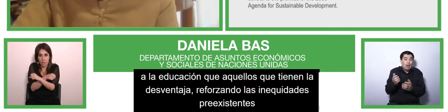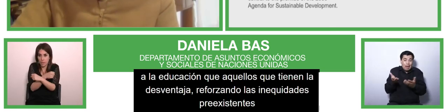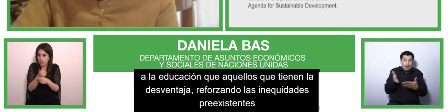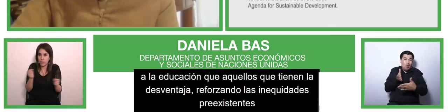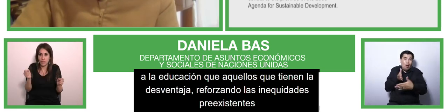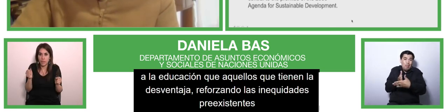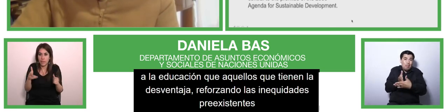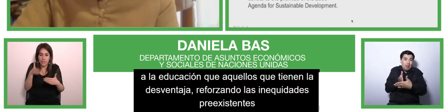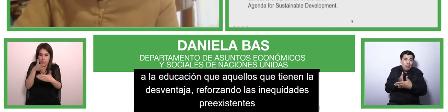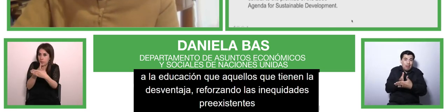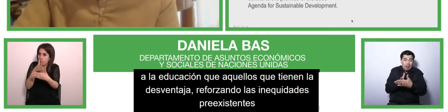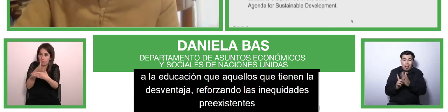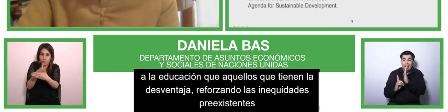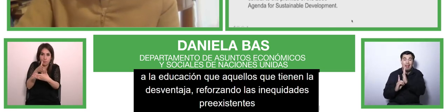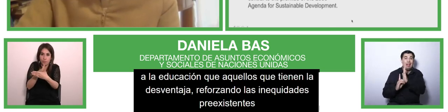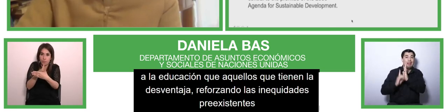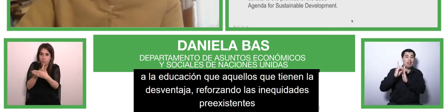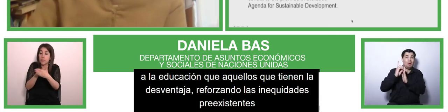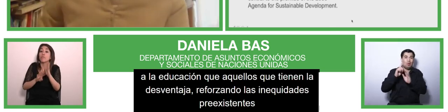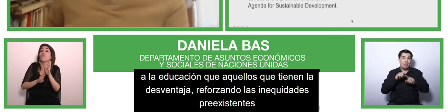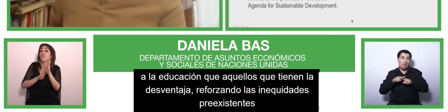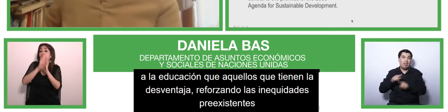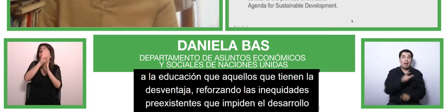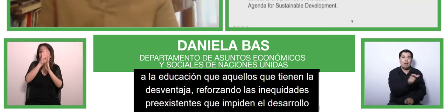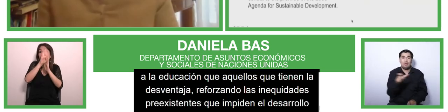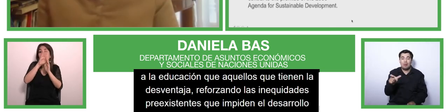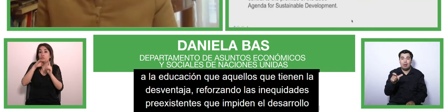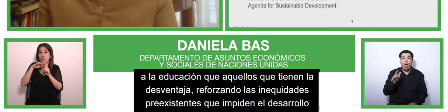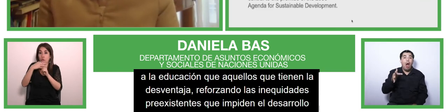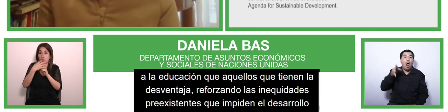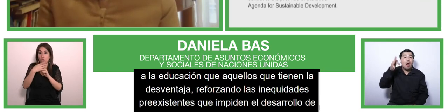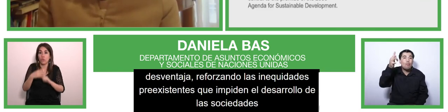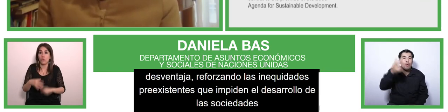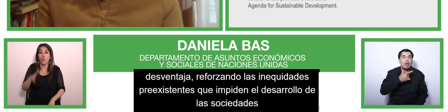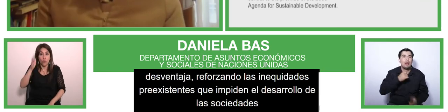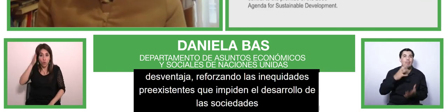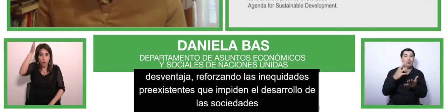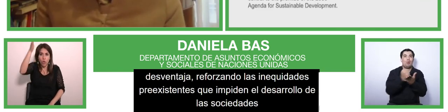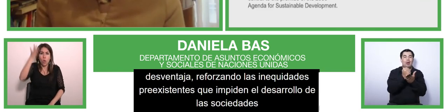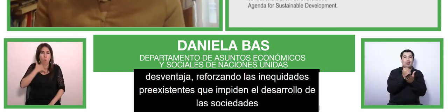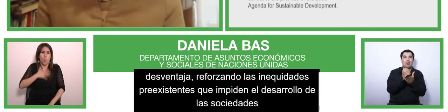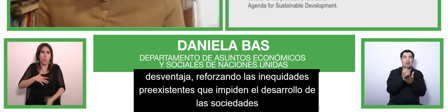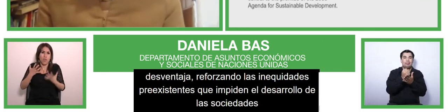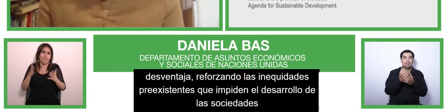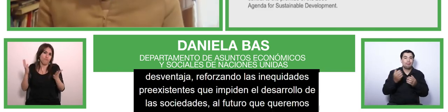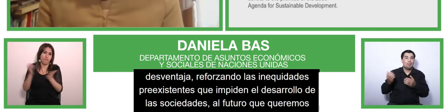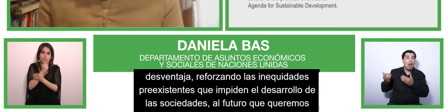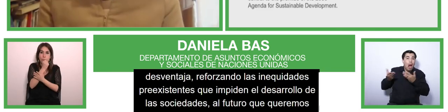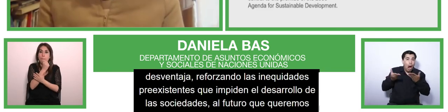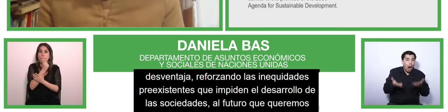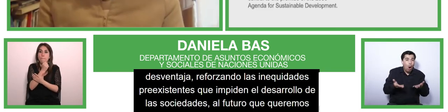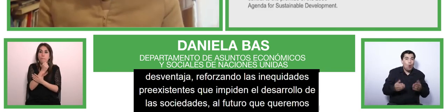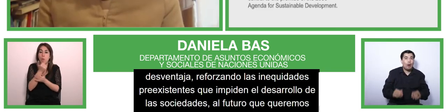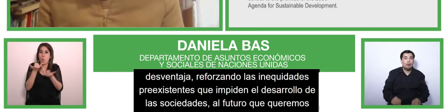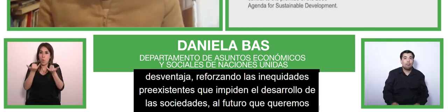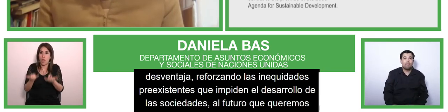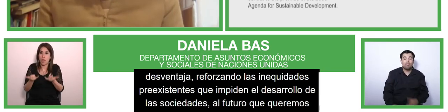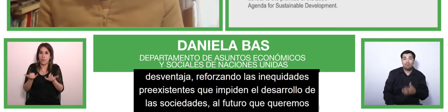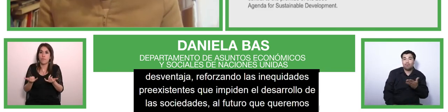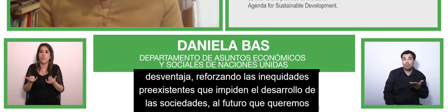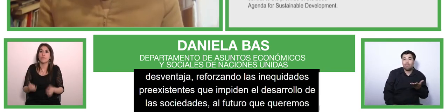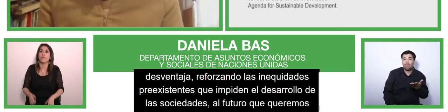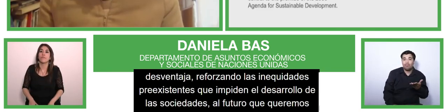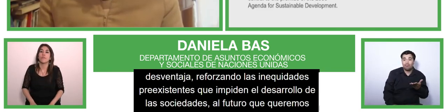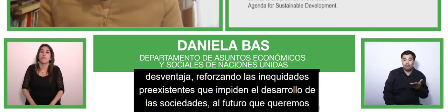future we want now even before the pre-covid you know 19 period persons with disabilities were